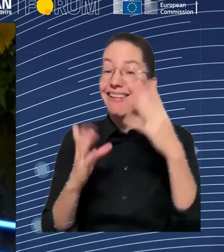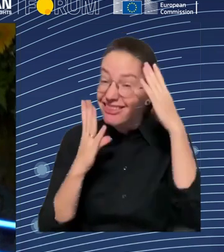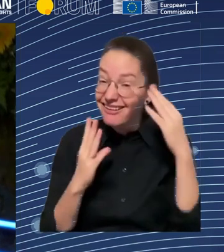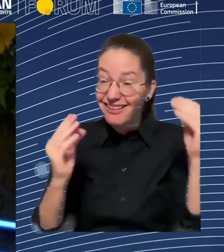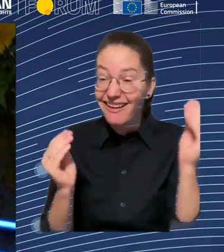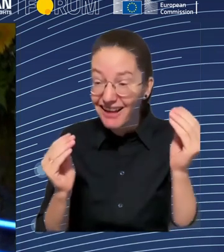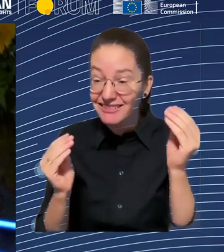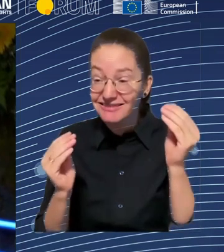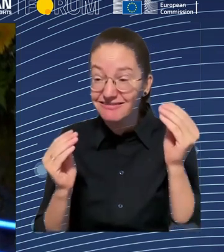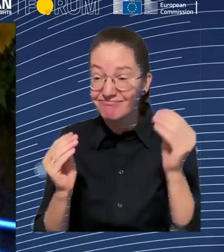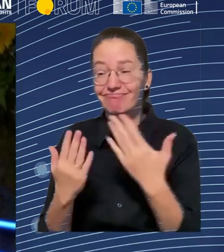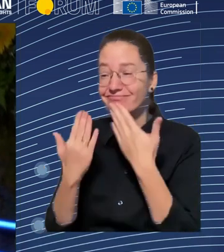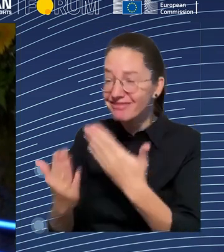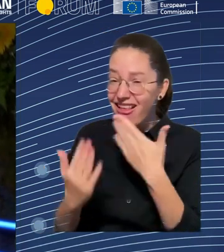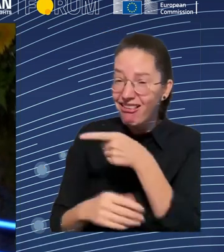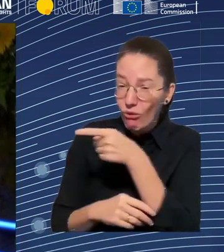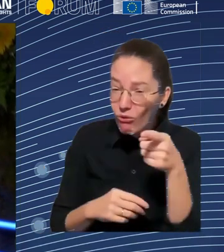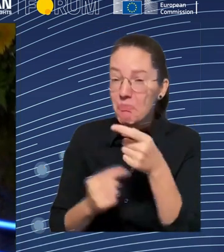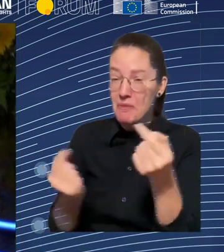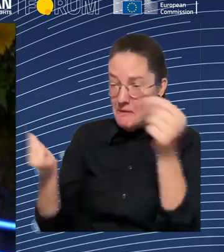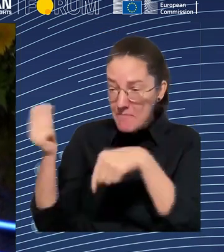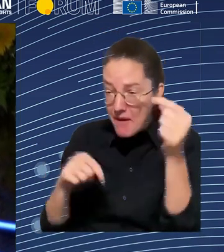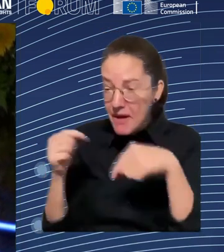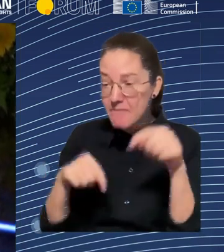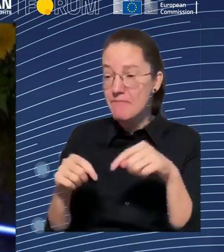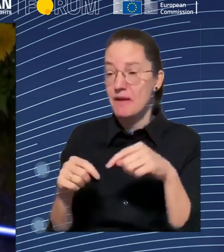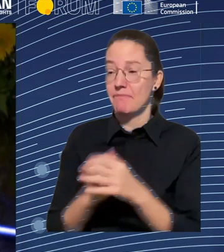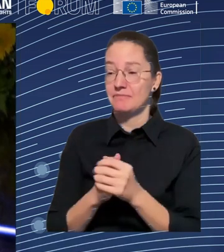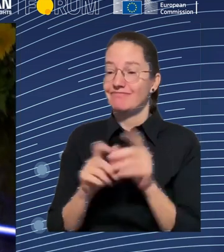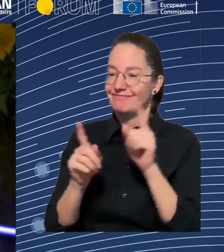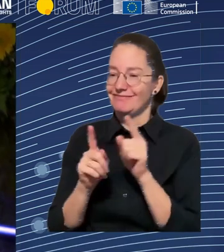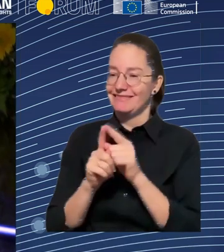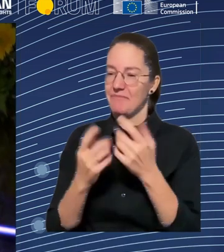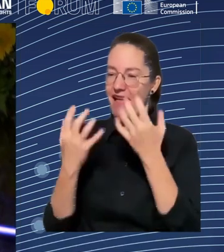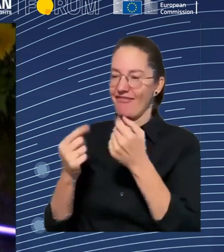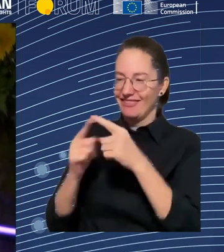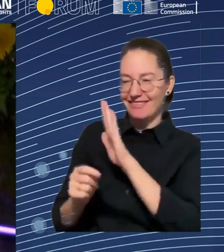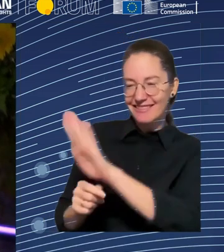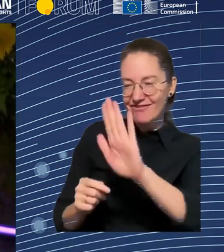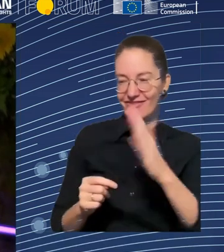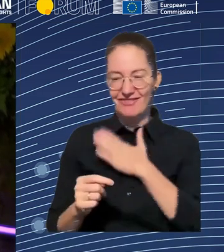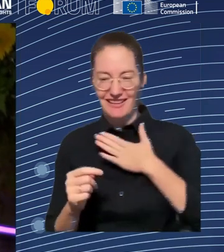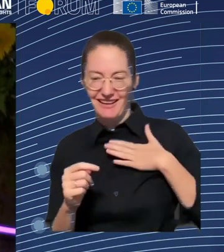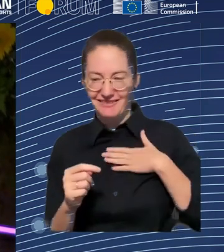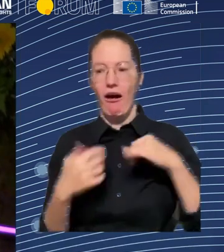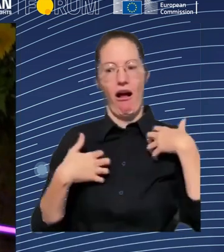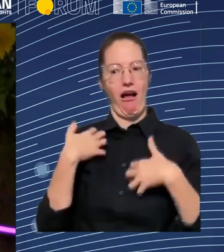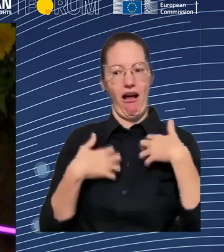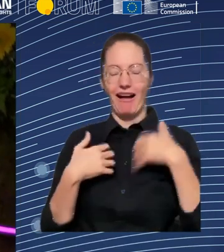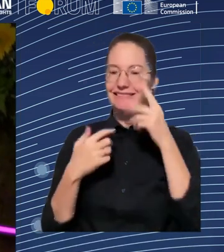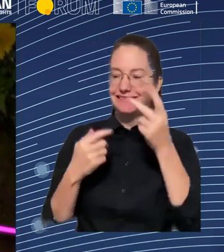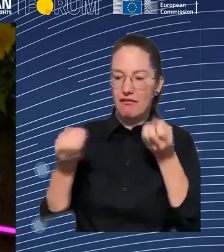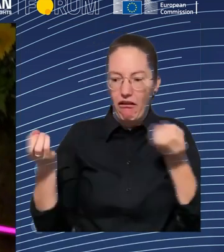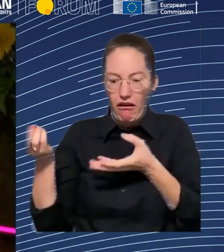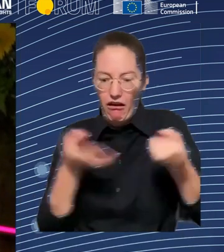have a jurist, a sociologist, an economist, and an anthropologist. So, we will try to take all the questions from different perspectives. Let me